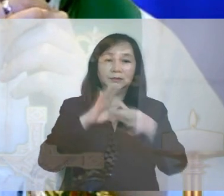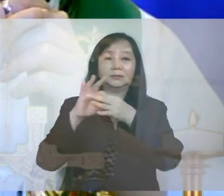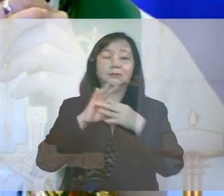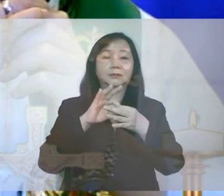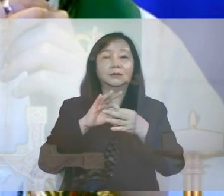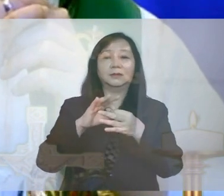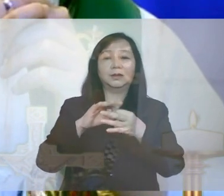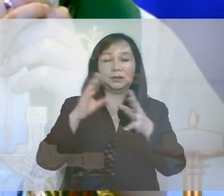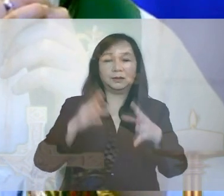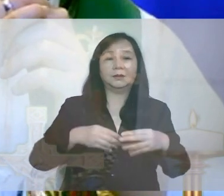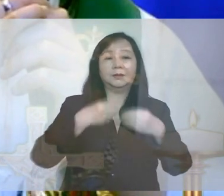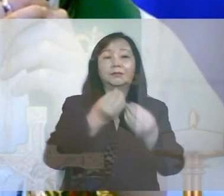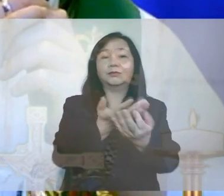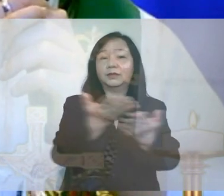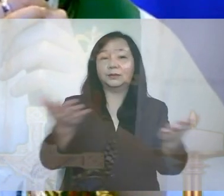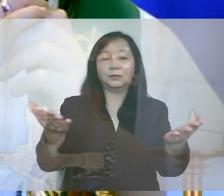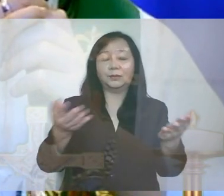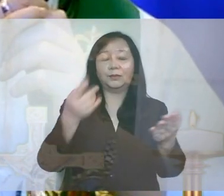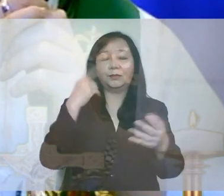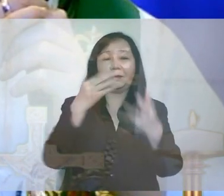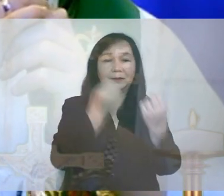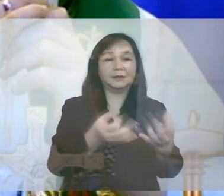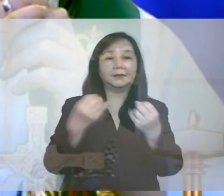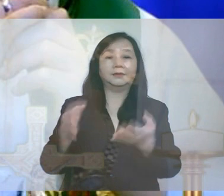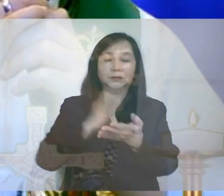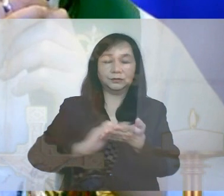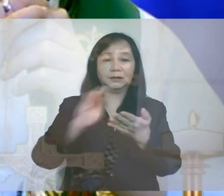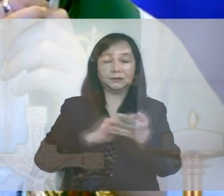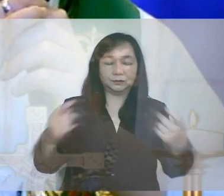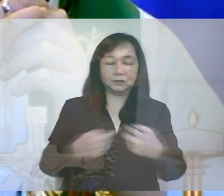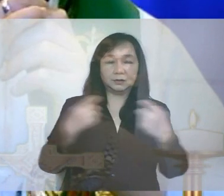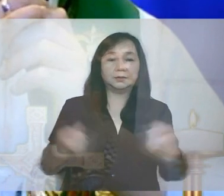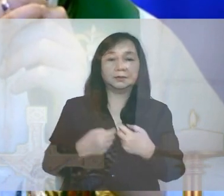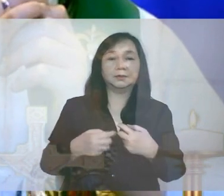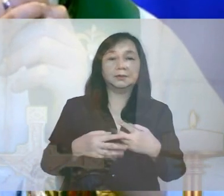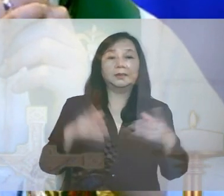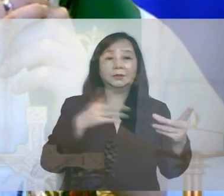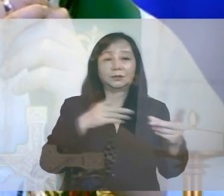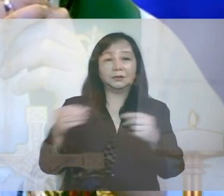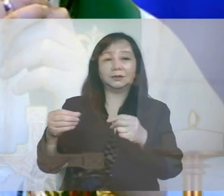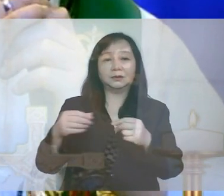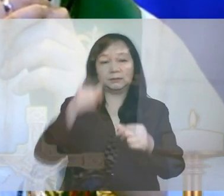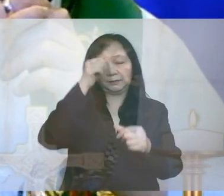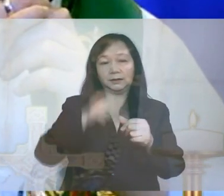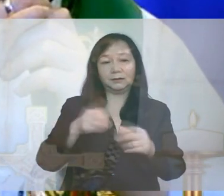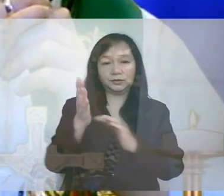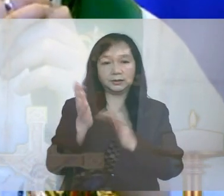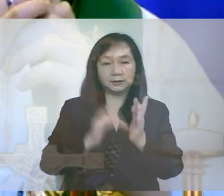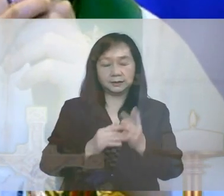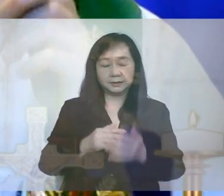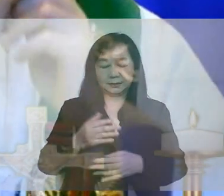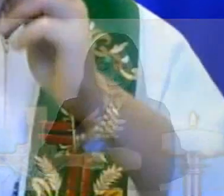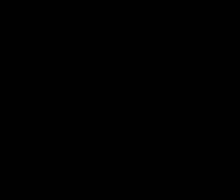and eternal covenant, which will be poured out for you and for many for the forgiveness of sins. Do this in memory